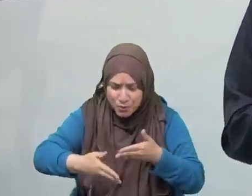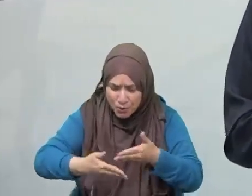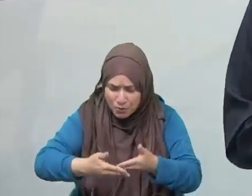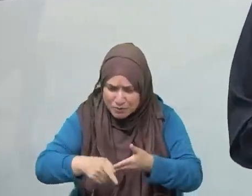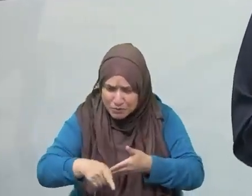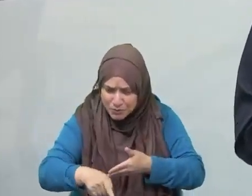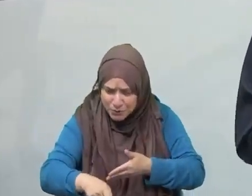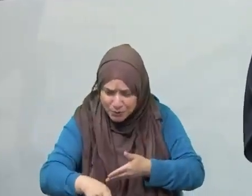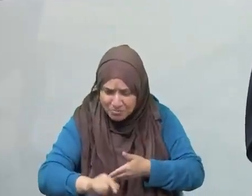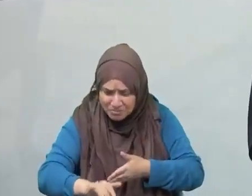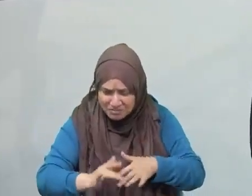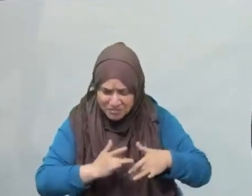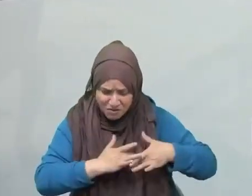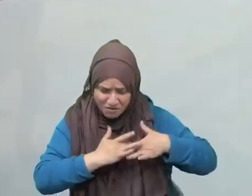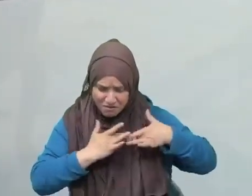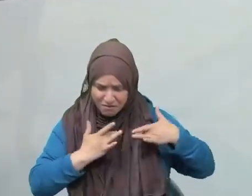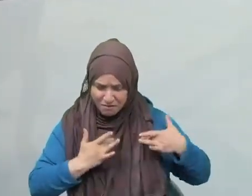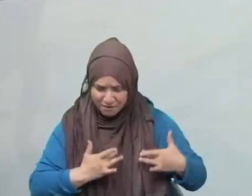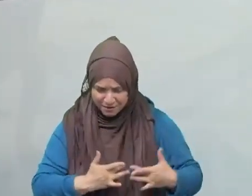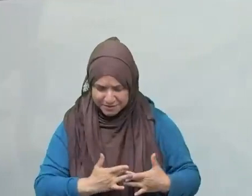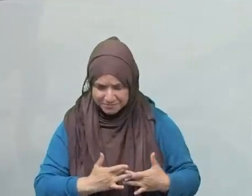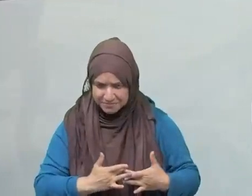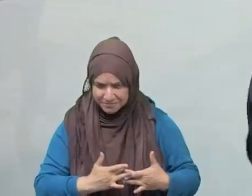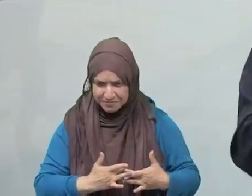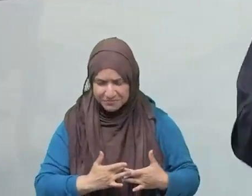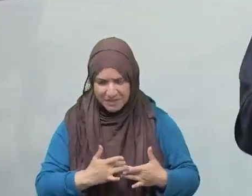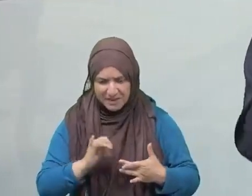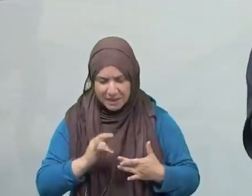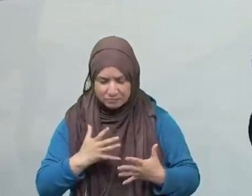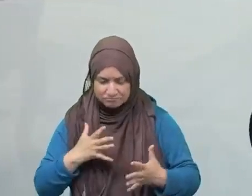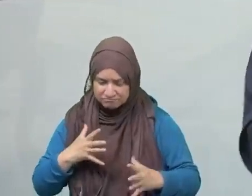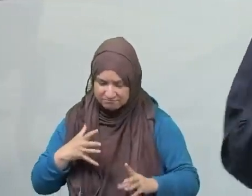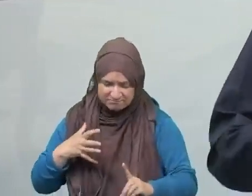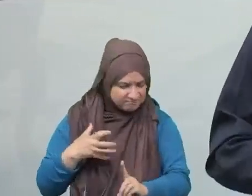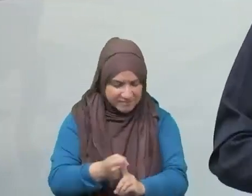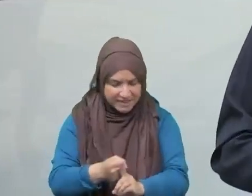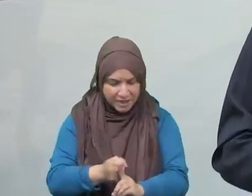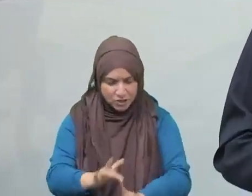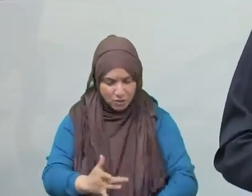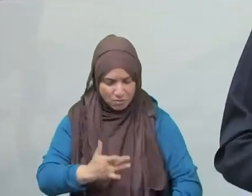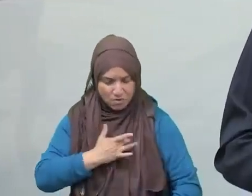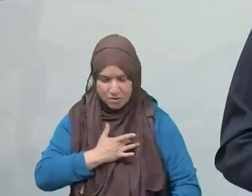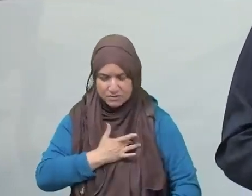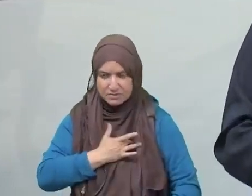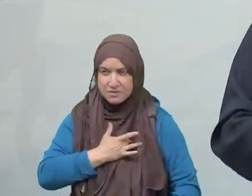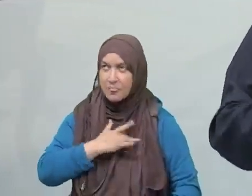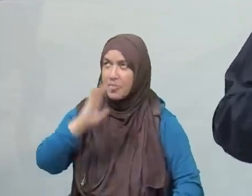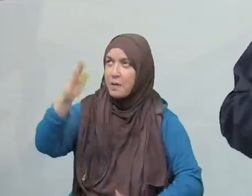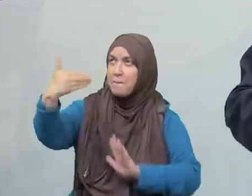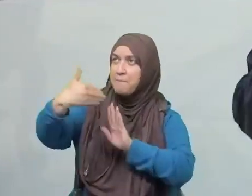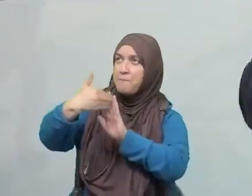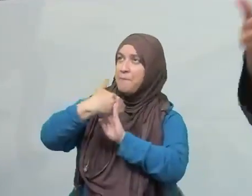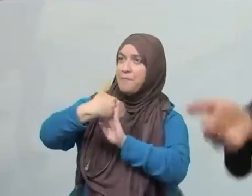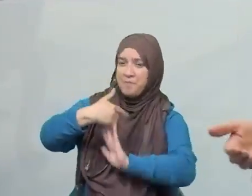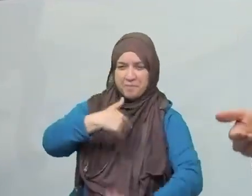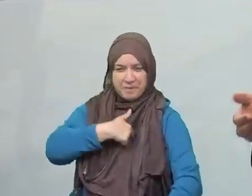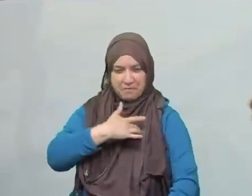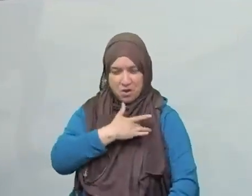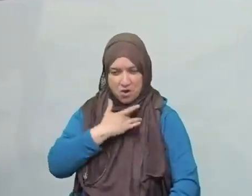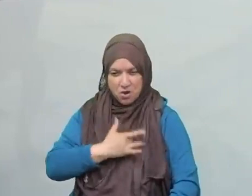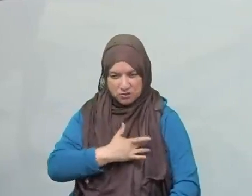And so the best dhikr is the dhikr that coincides with the Prophet salallahu alayhi wasalam's dhikr that is